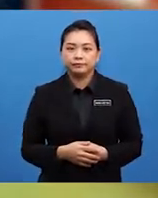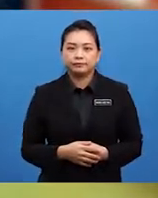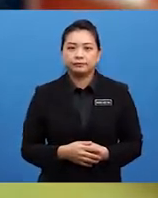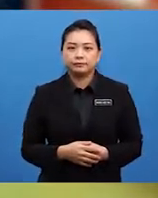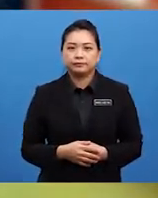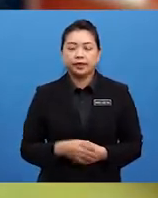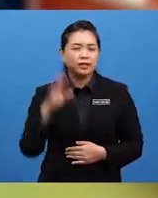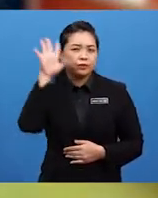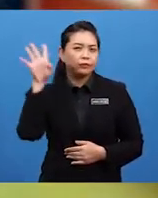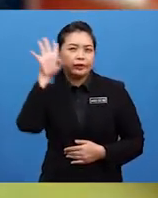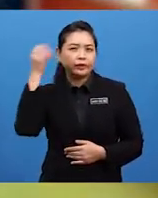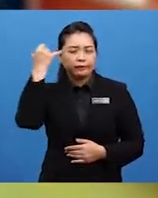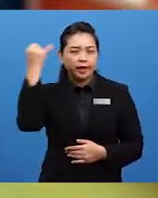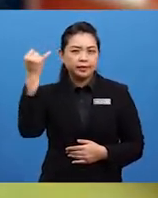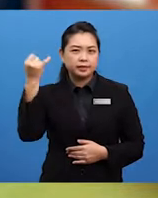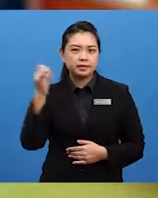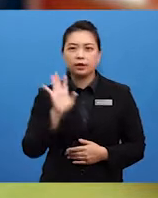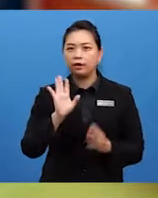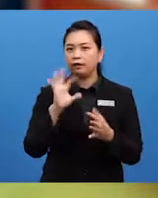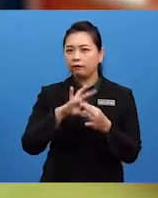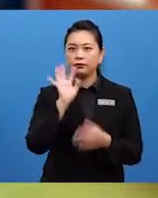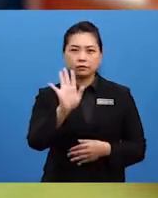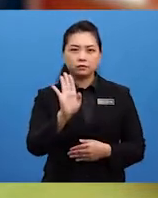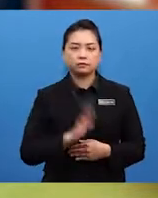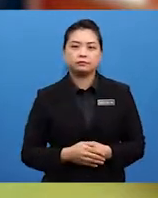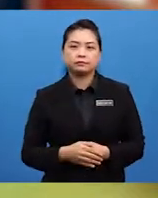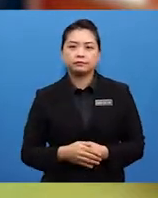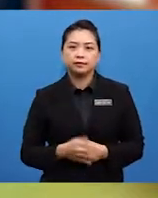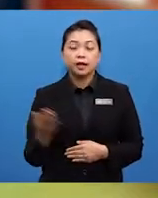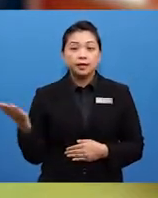flow all those creative ideas of yours.